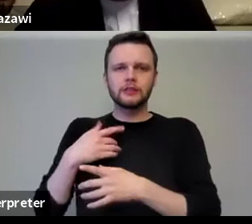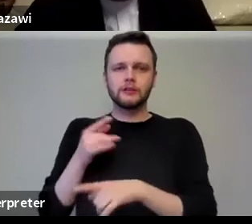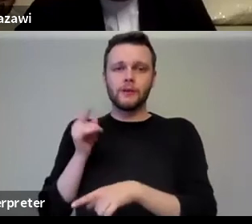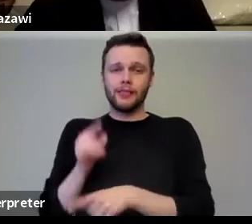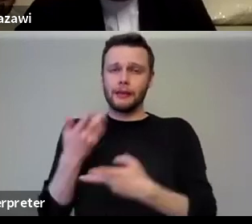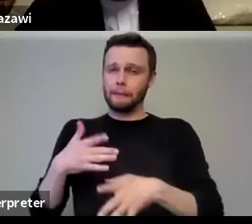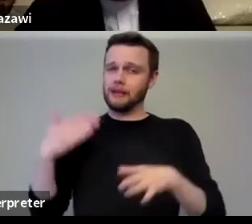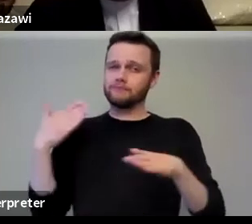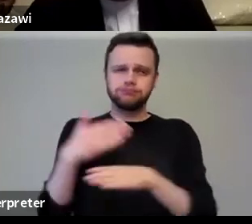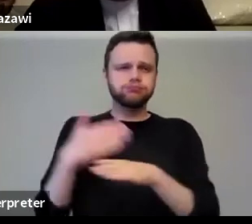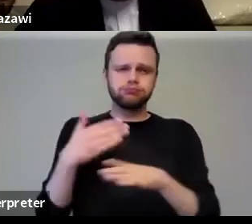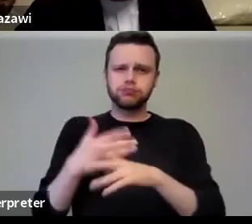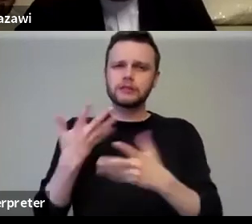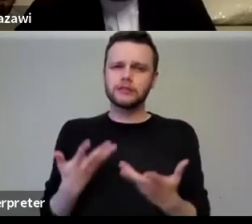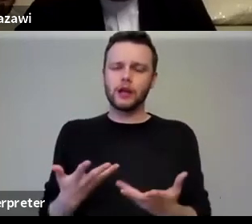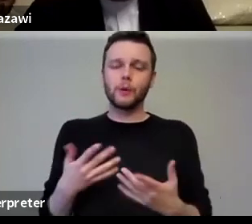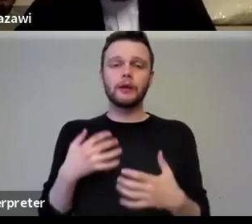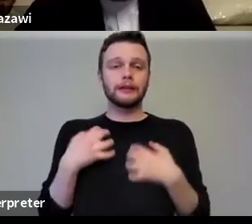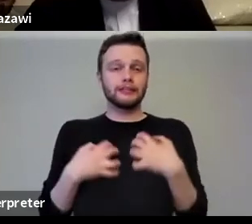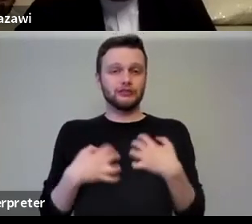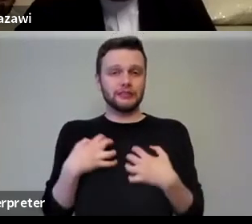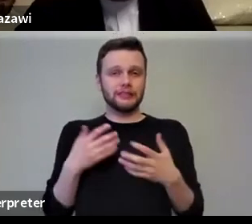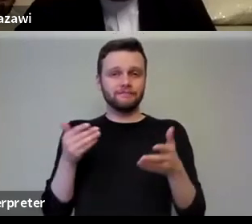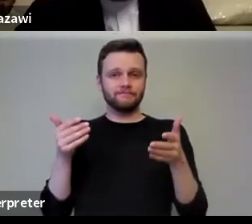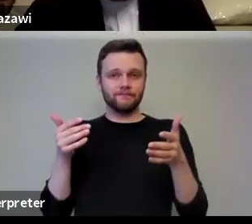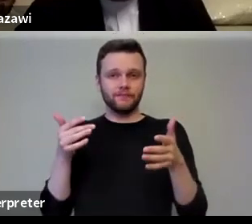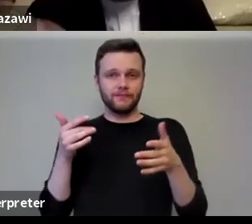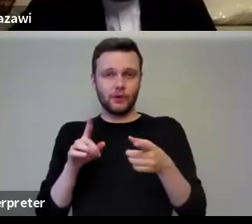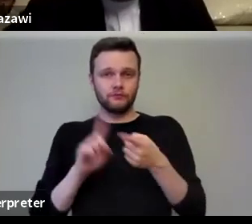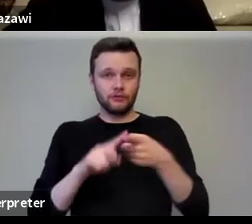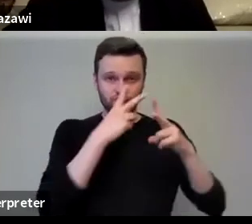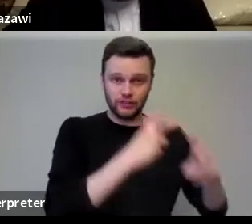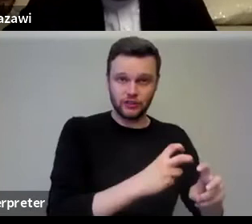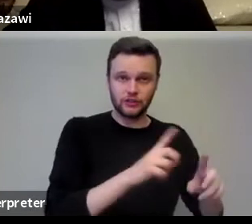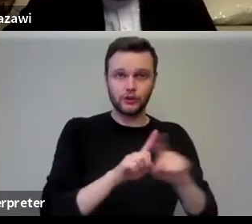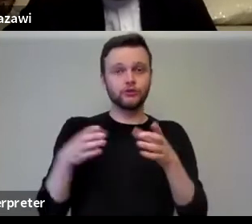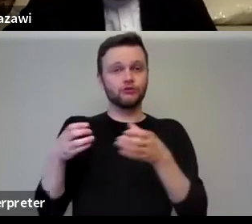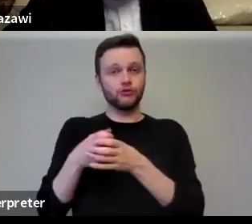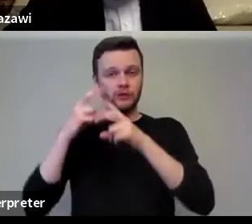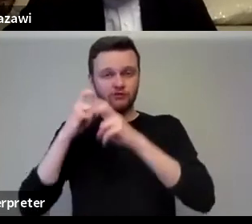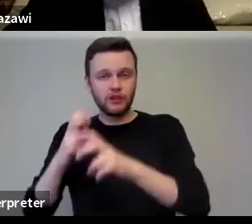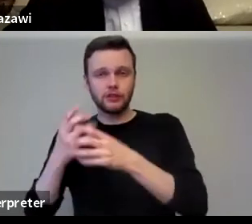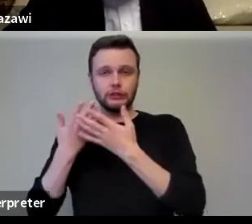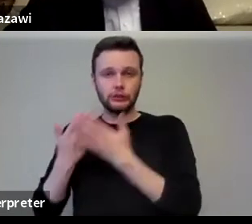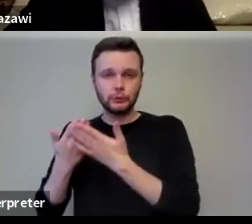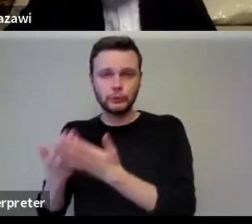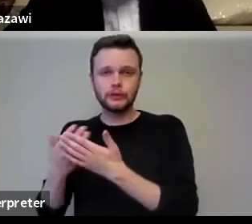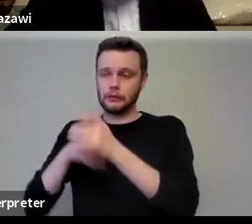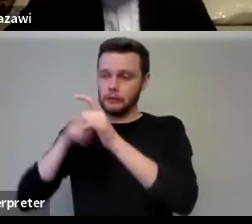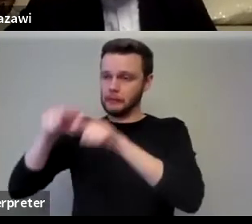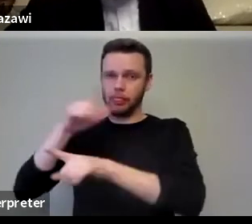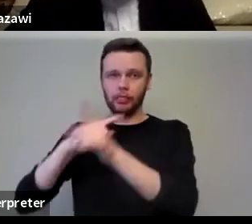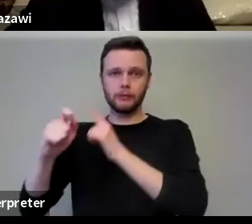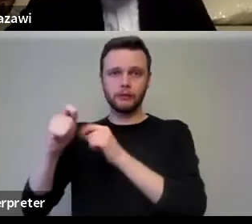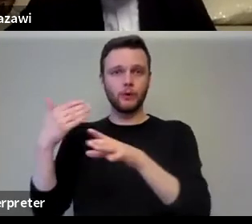actively worked on at the moment. Interestingly, not only by researchers, but groups of researchers and students and people in the community working